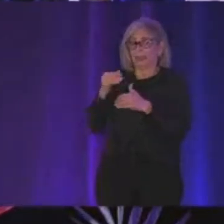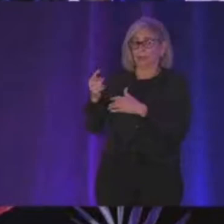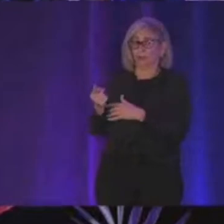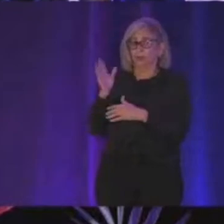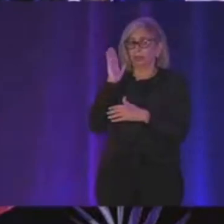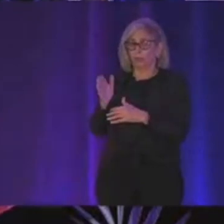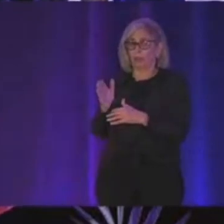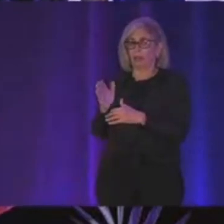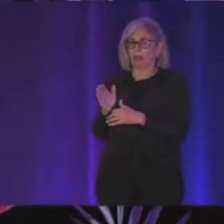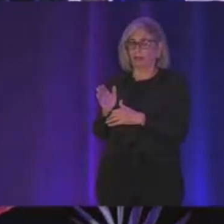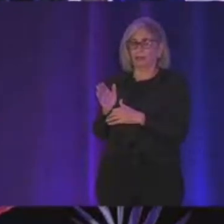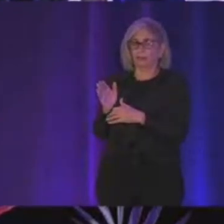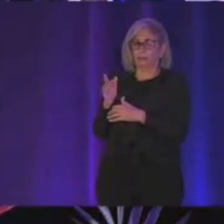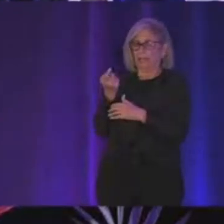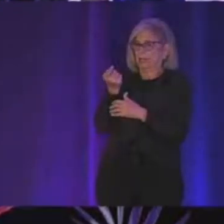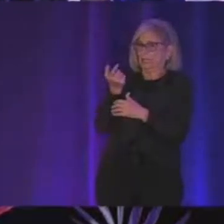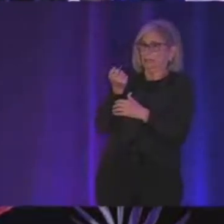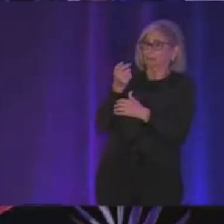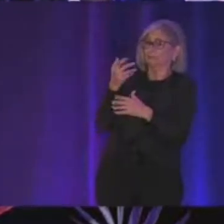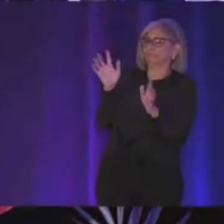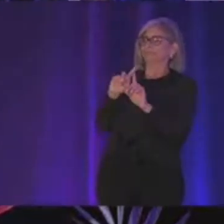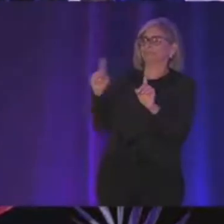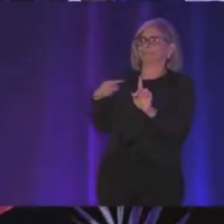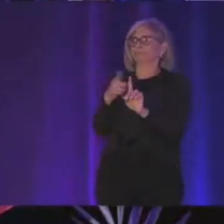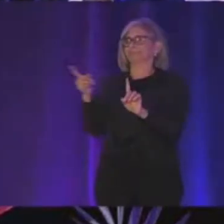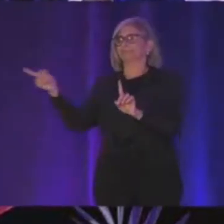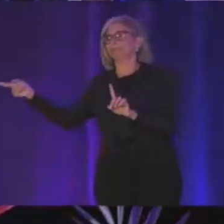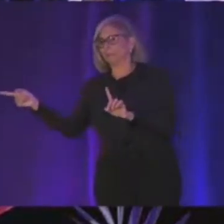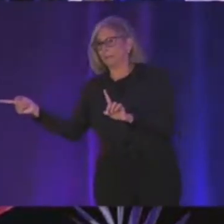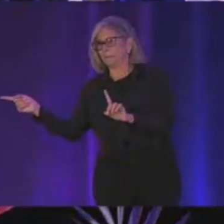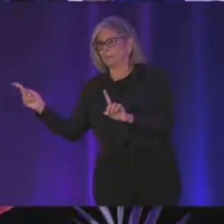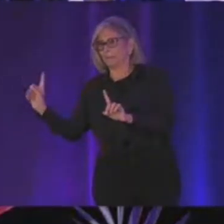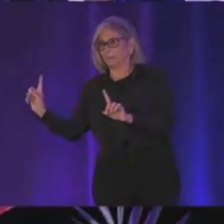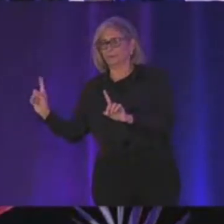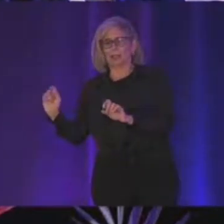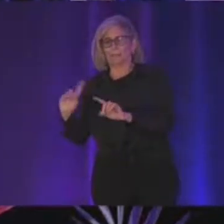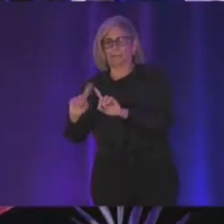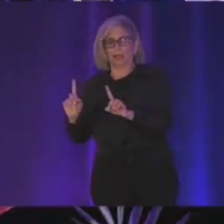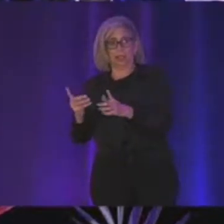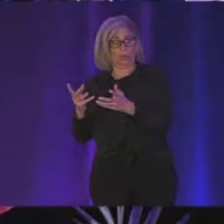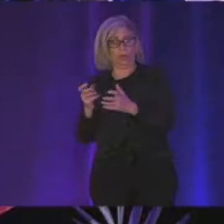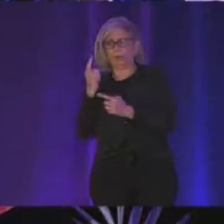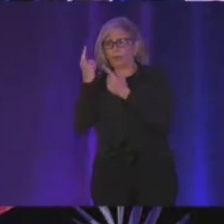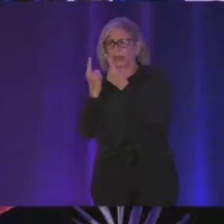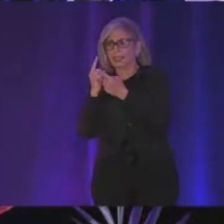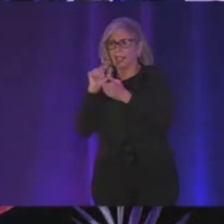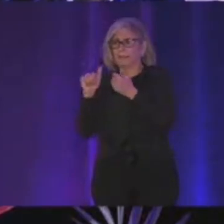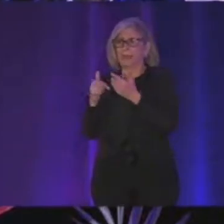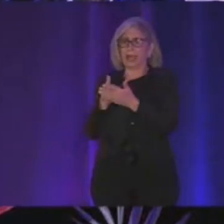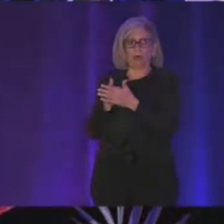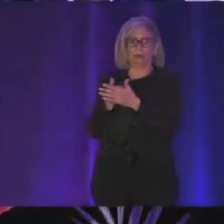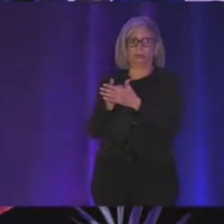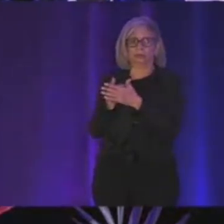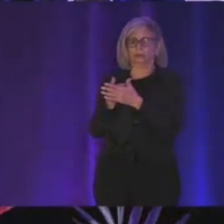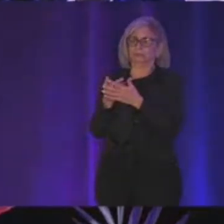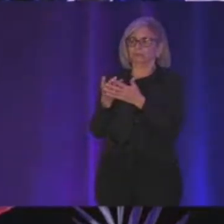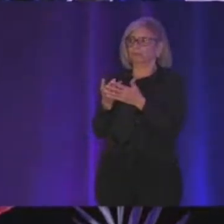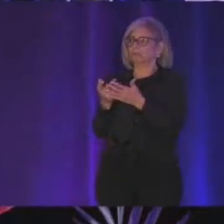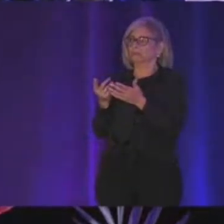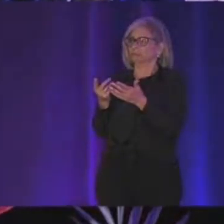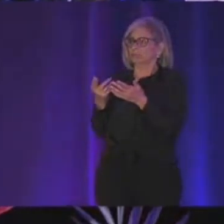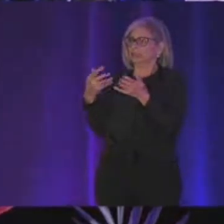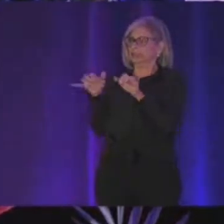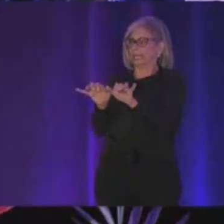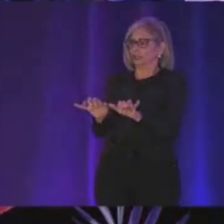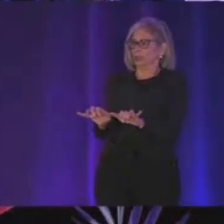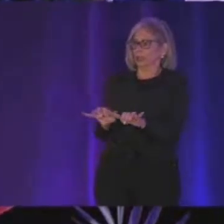is going to be uh a bit out there and so you're going to want to think about the image not as like individual